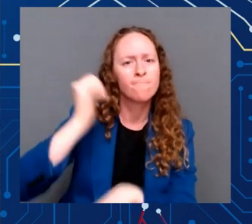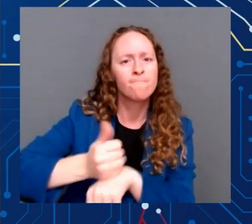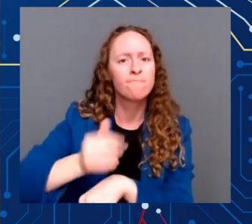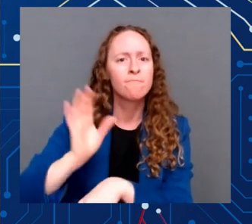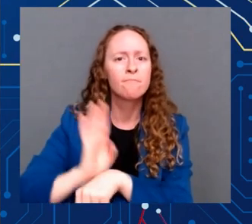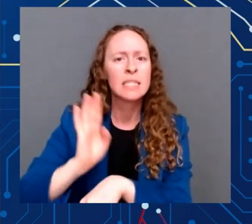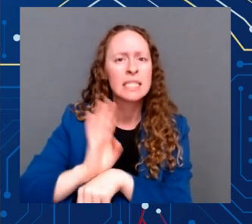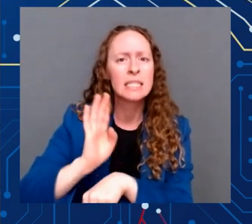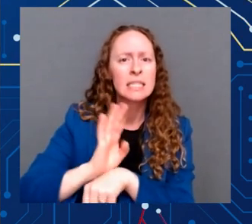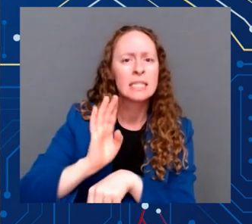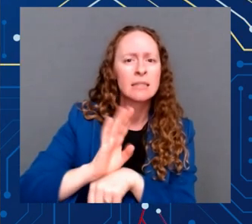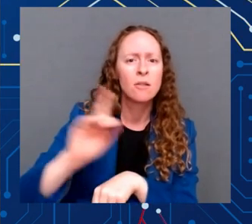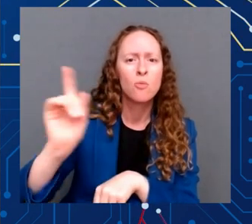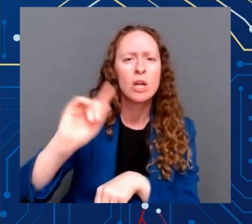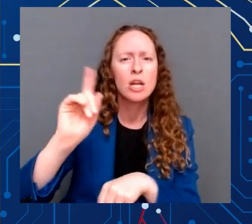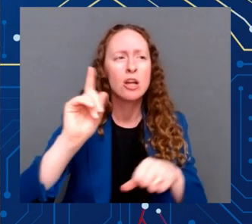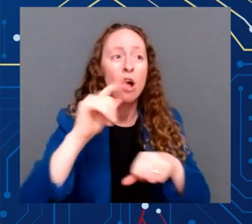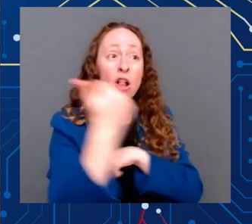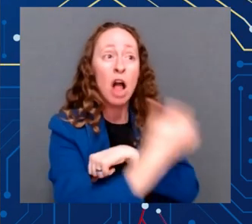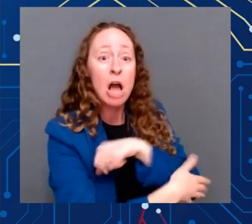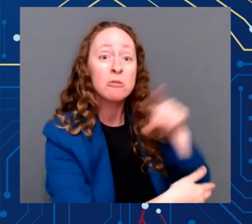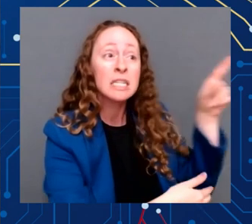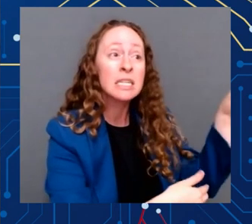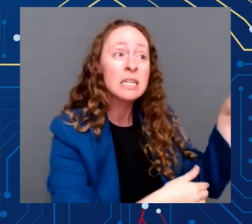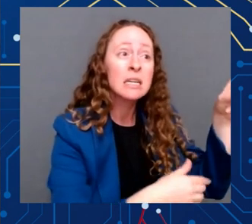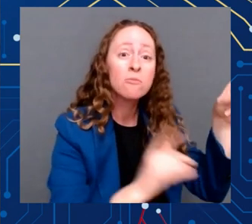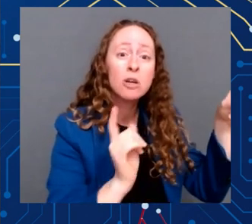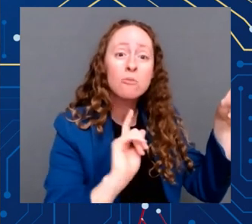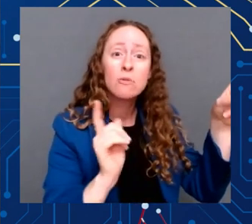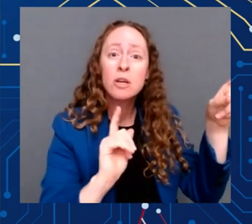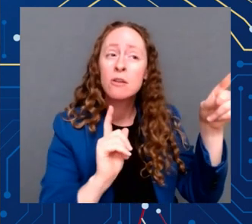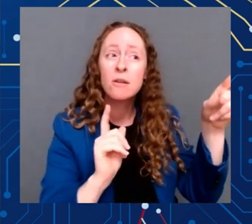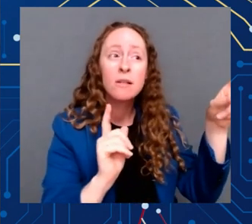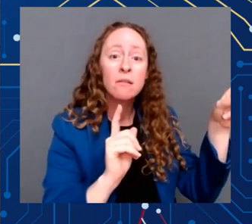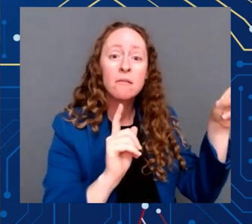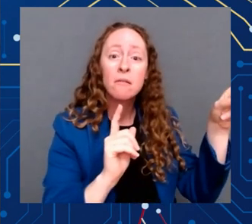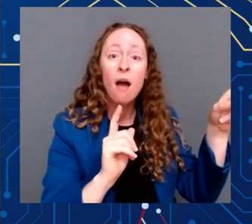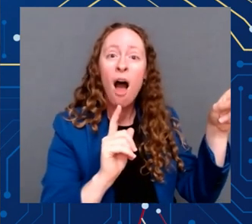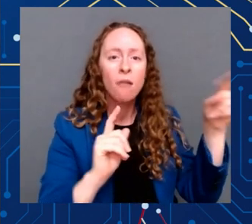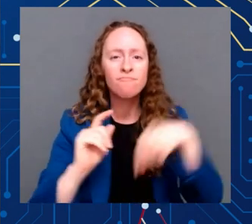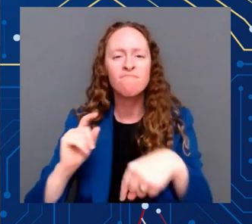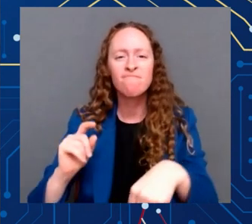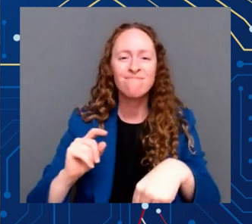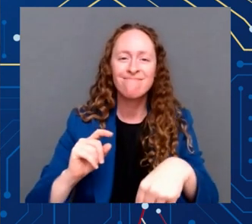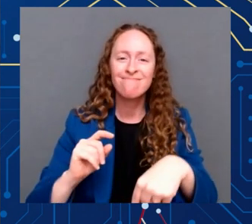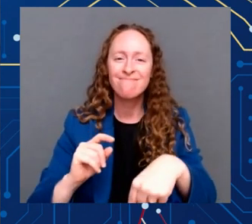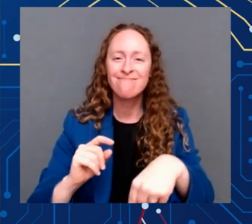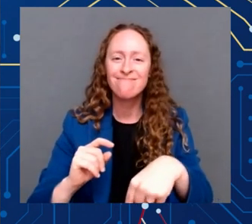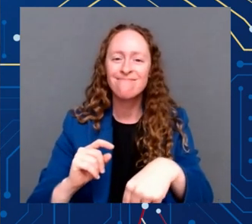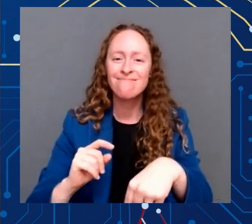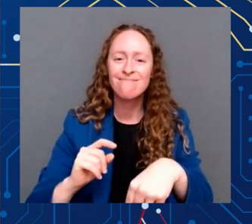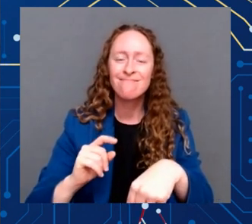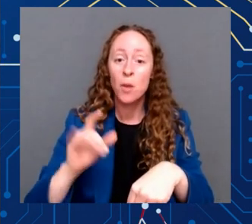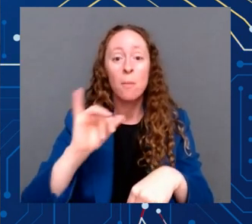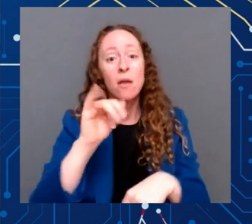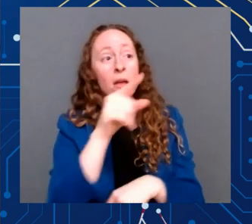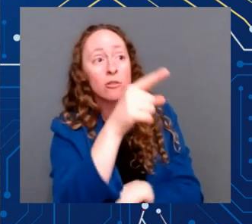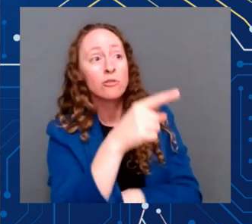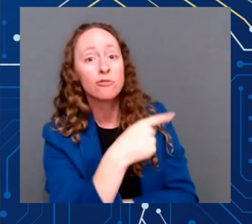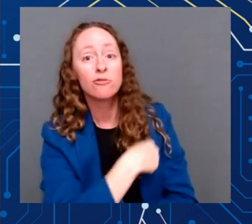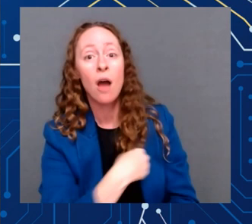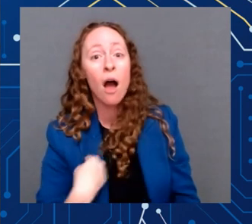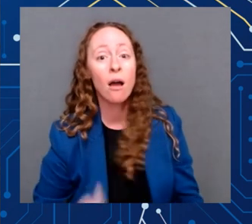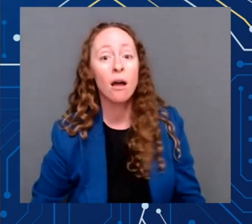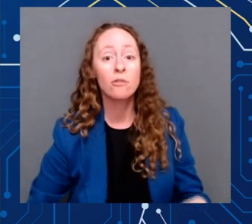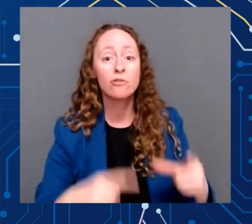chosen the United States of America. They look at China, Japan, South Korea, the European Union — all